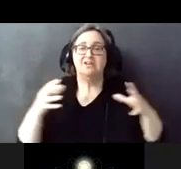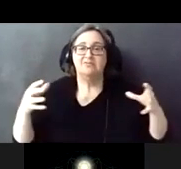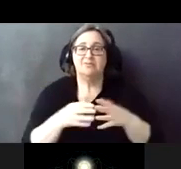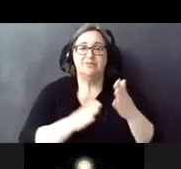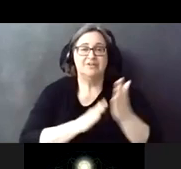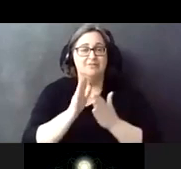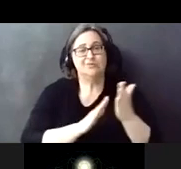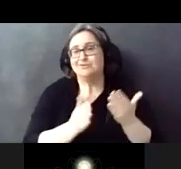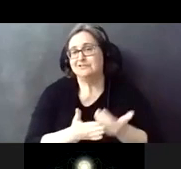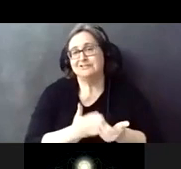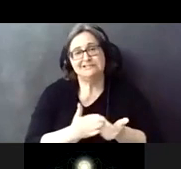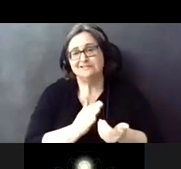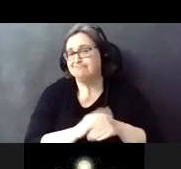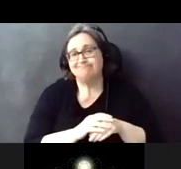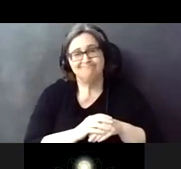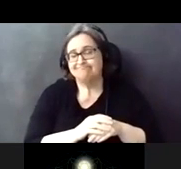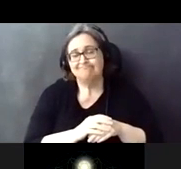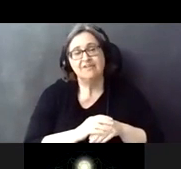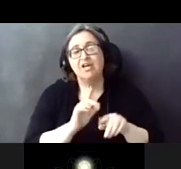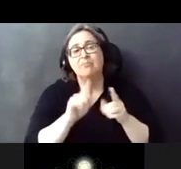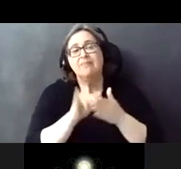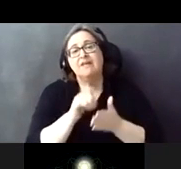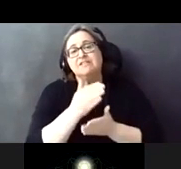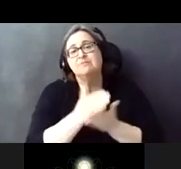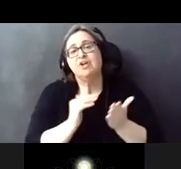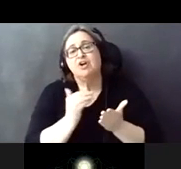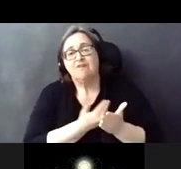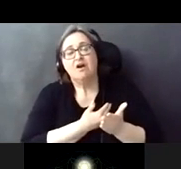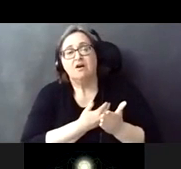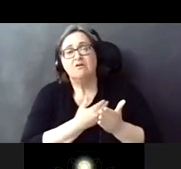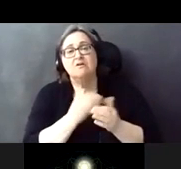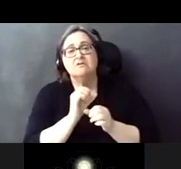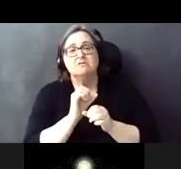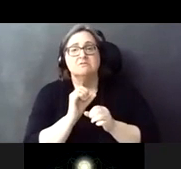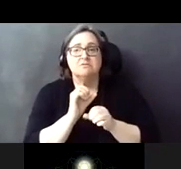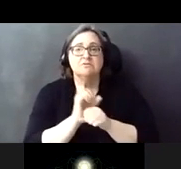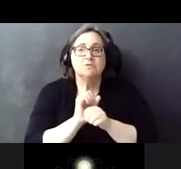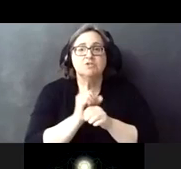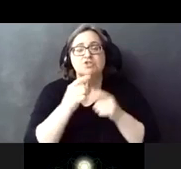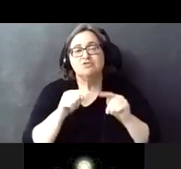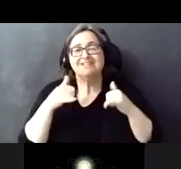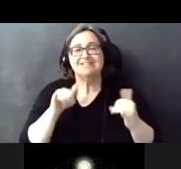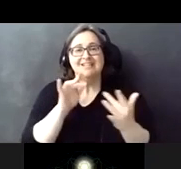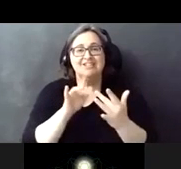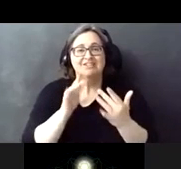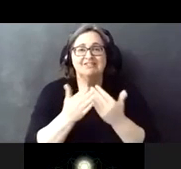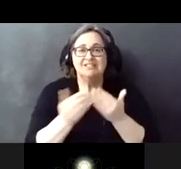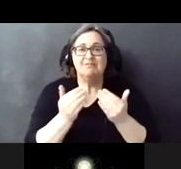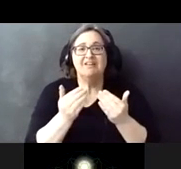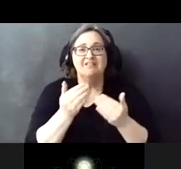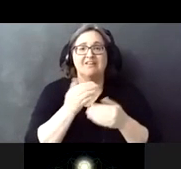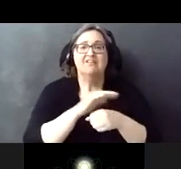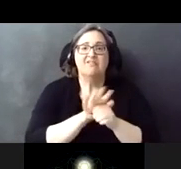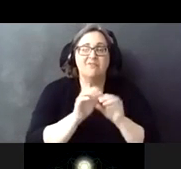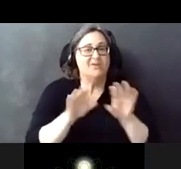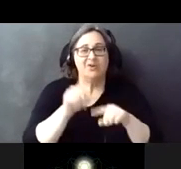readily um but uh this is part of our efforts to stay in touch um despite the limitations that the pandemic is bringing uh